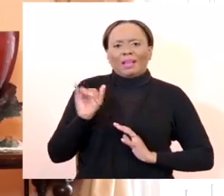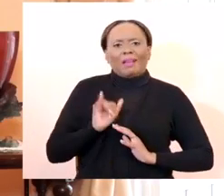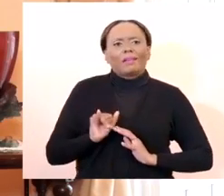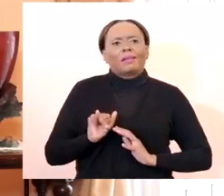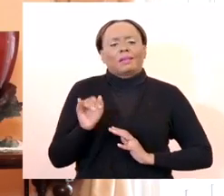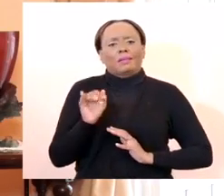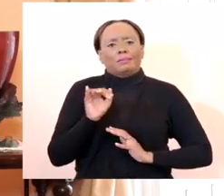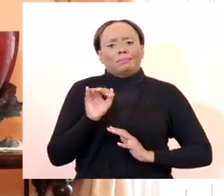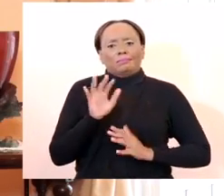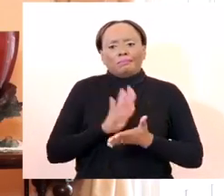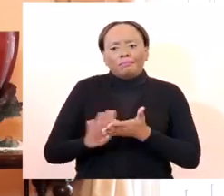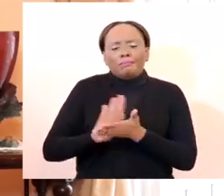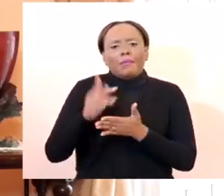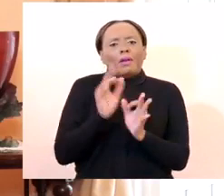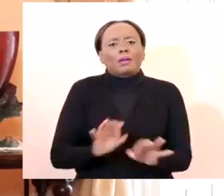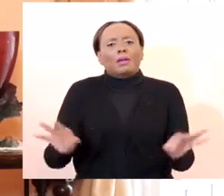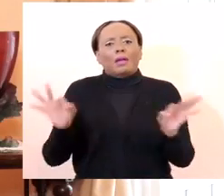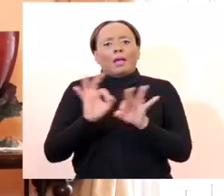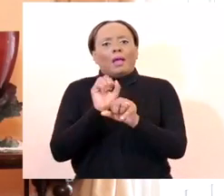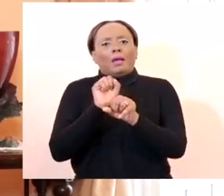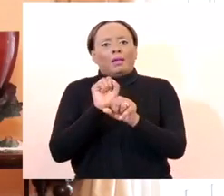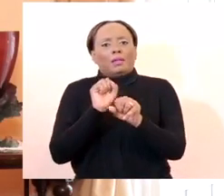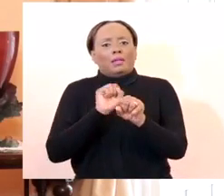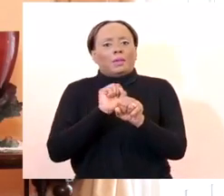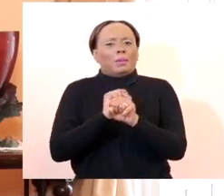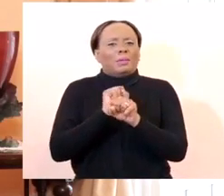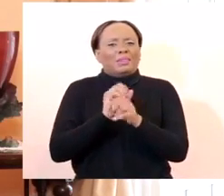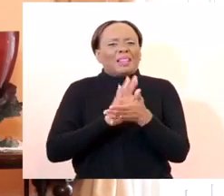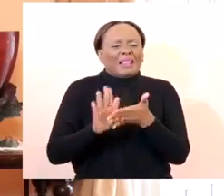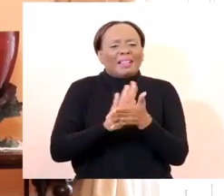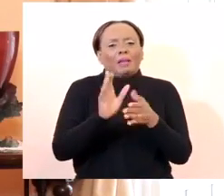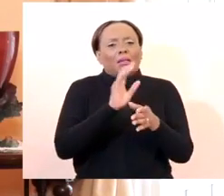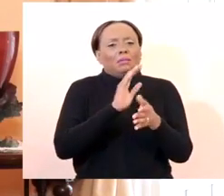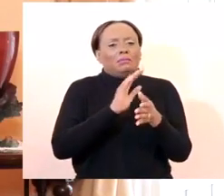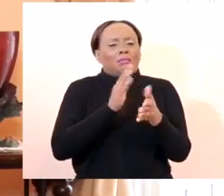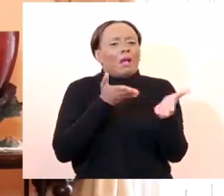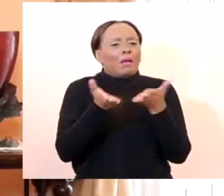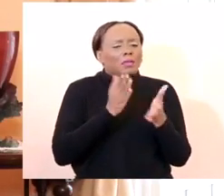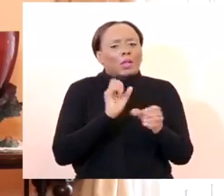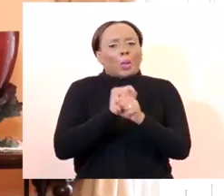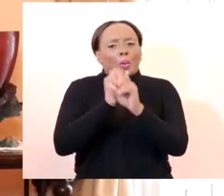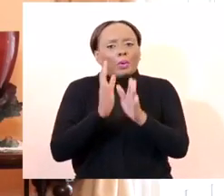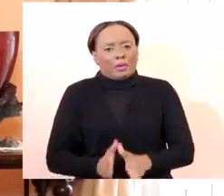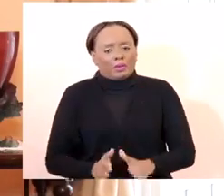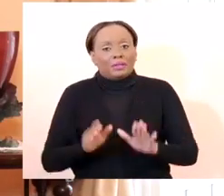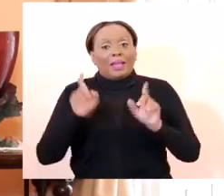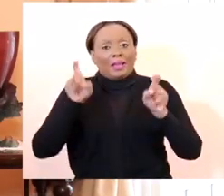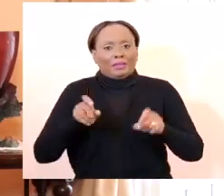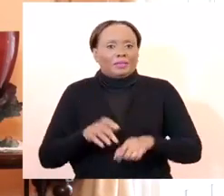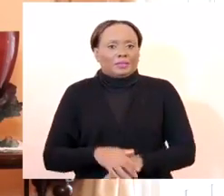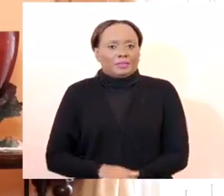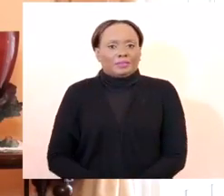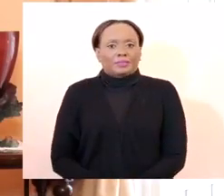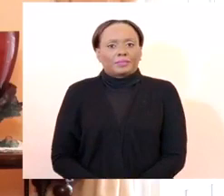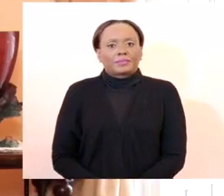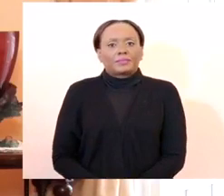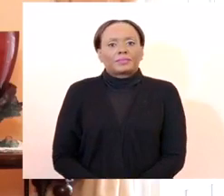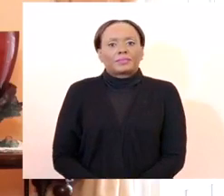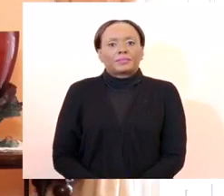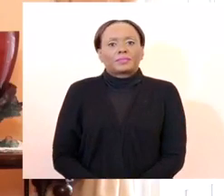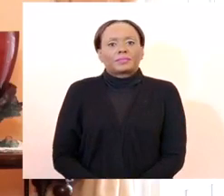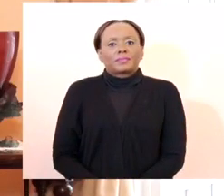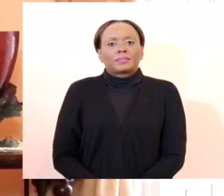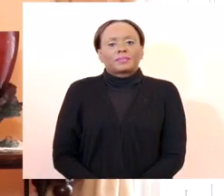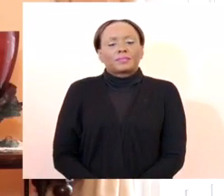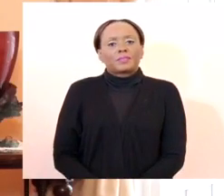services and for exempt businesses to perform those services. But in addition, we recognize